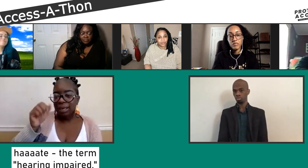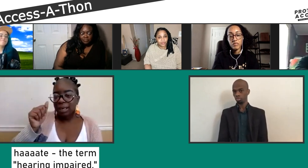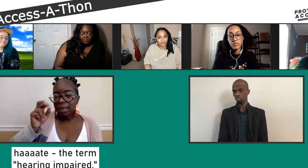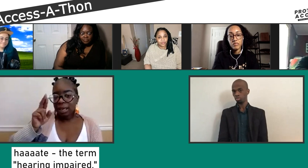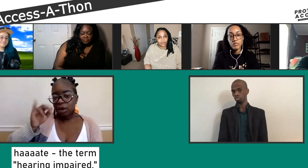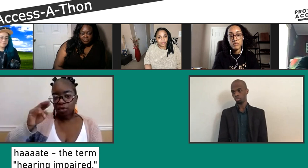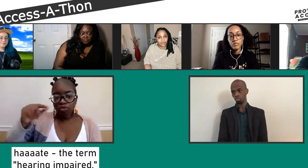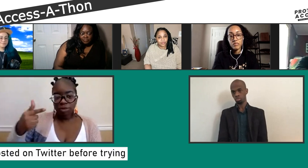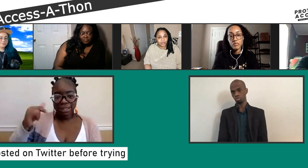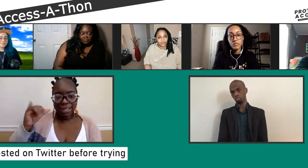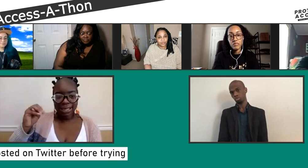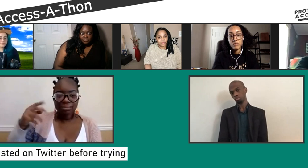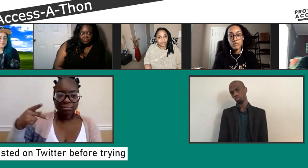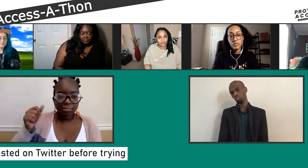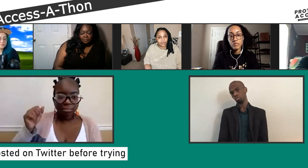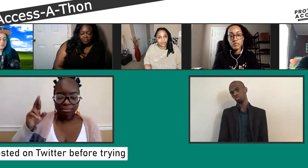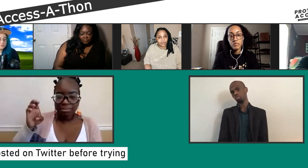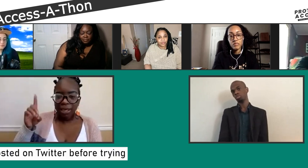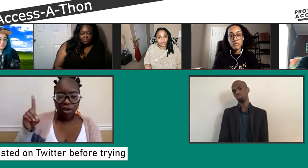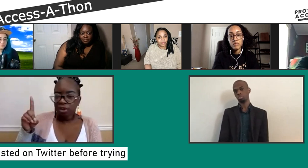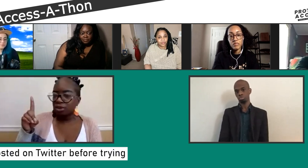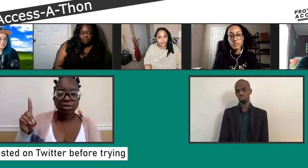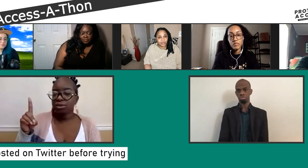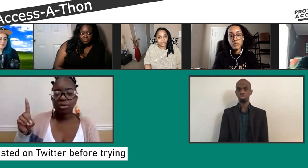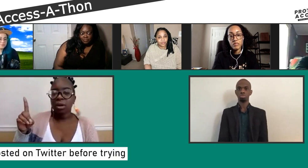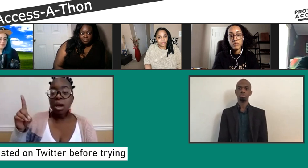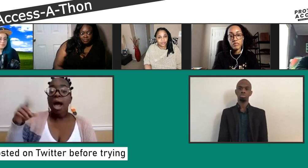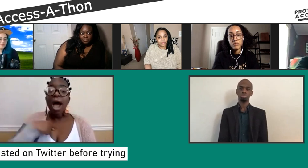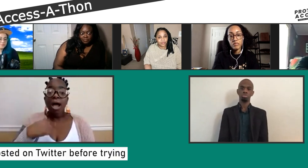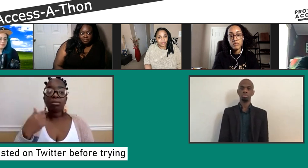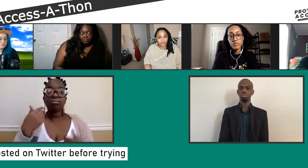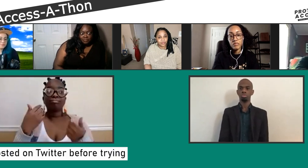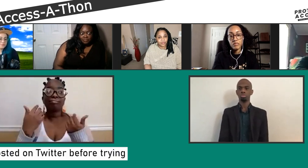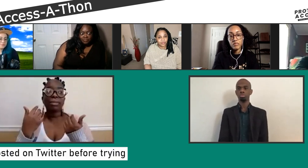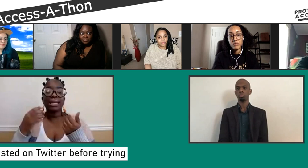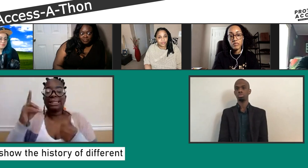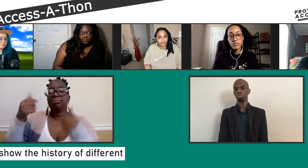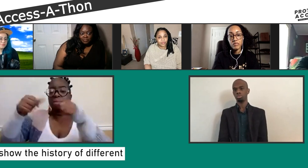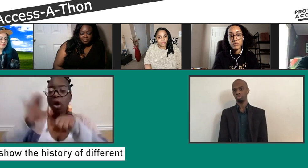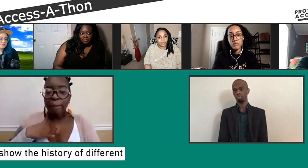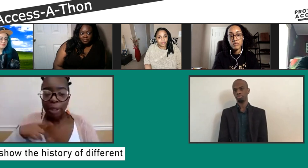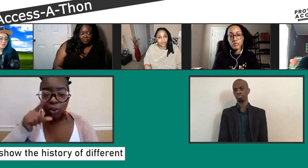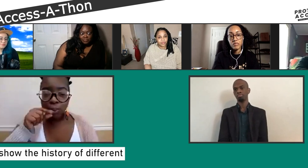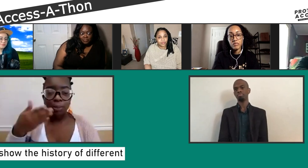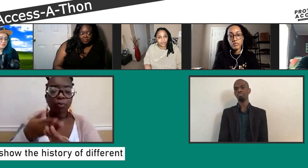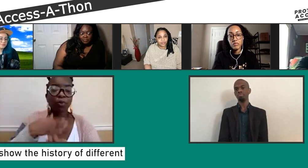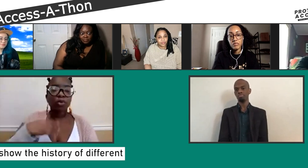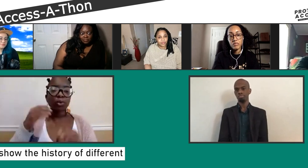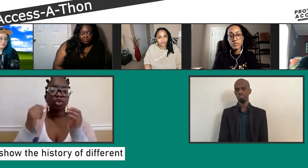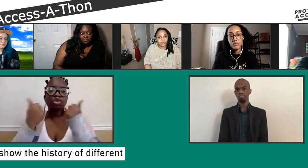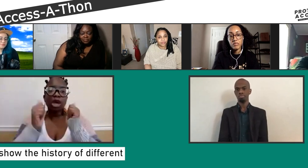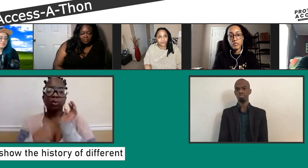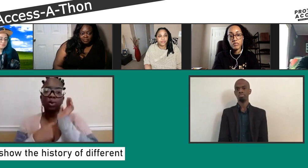So, for example, in the deaf community, hearing people often identify us as hearing impaired, and that is not an appropriate